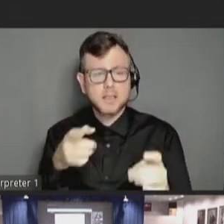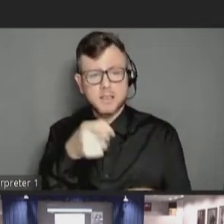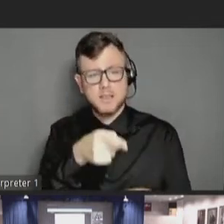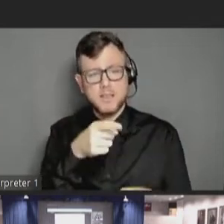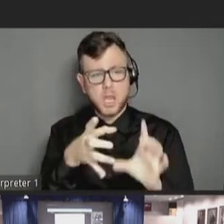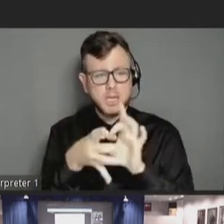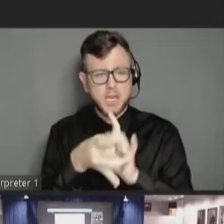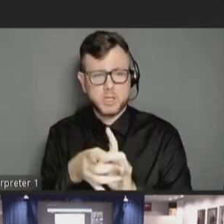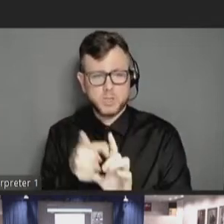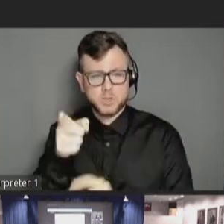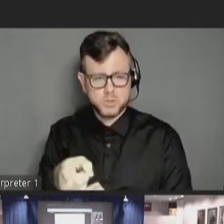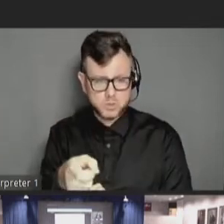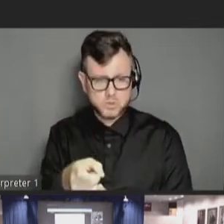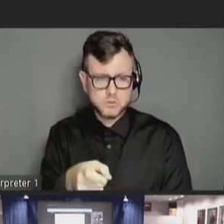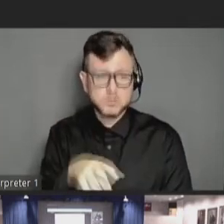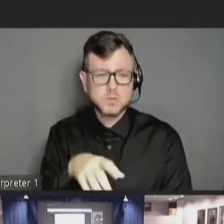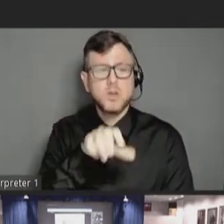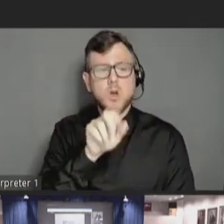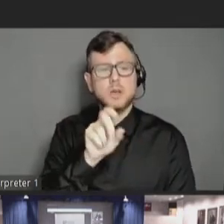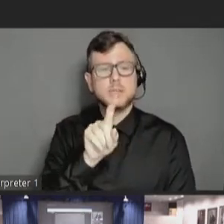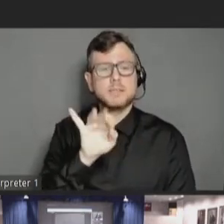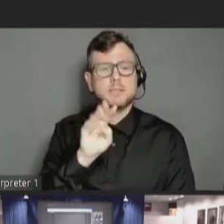AutismSociety.org.